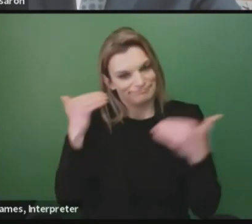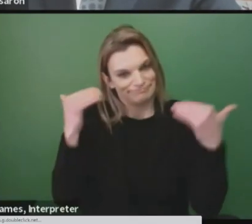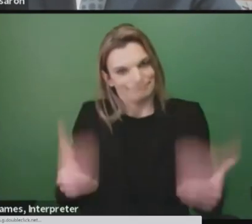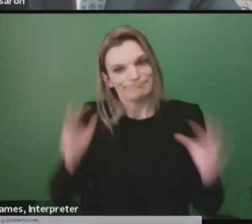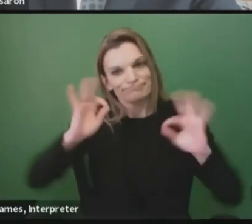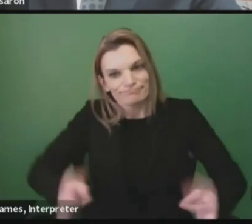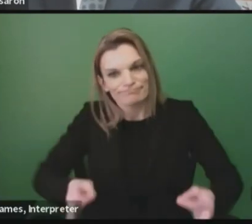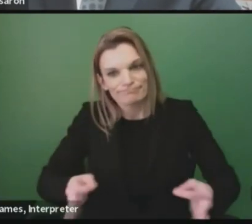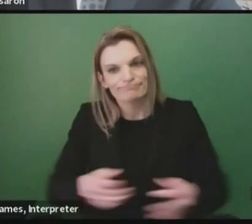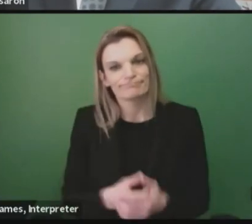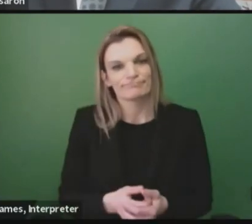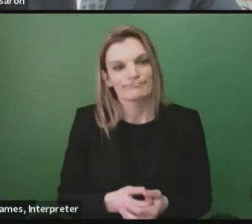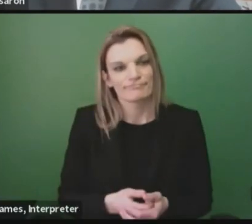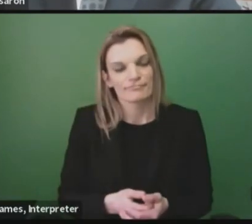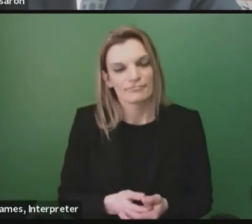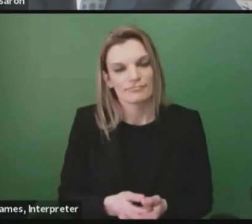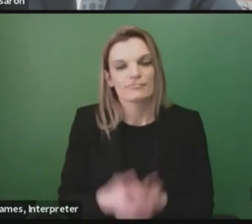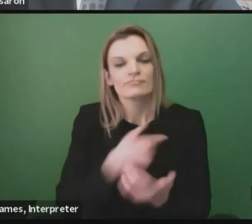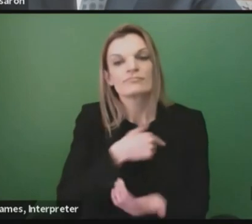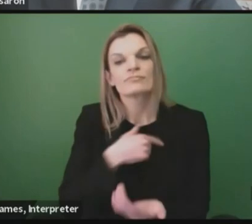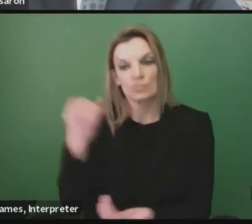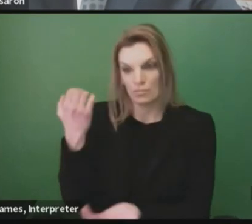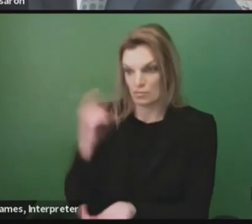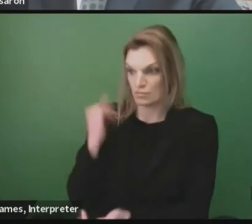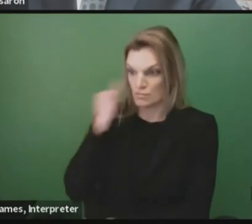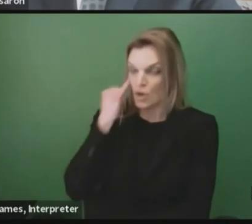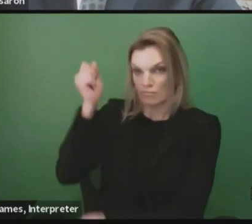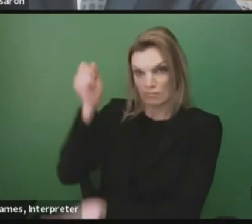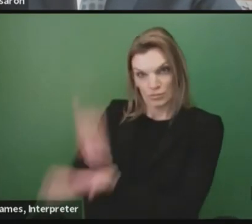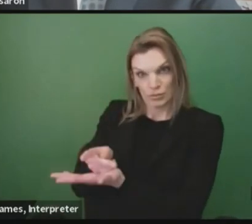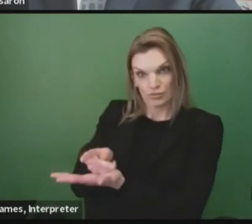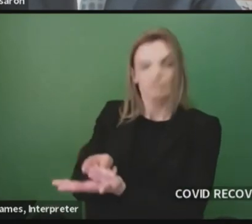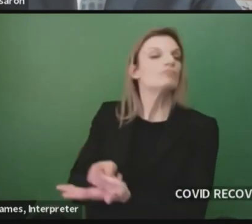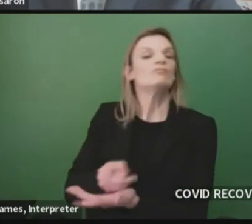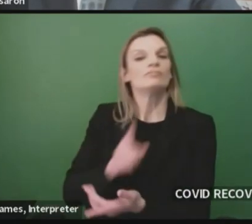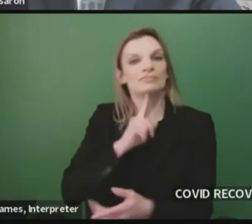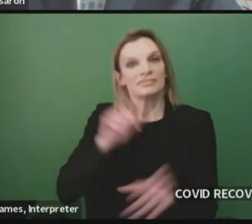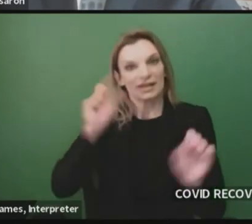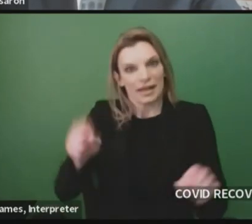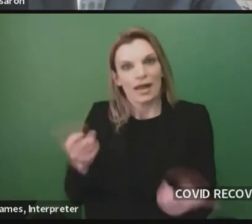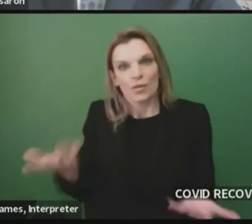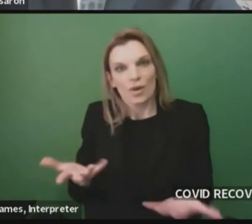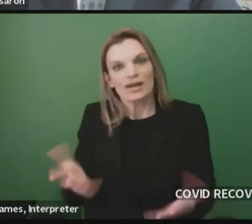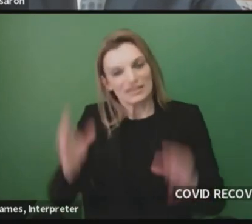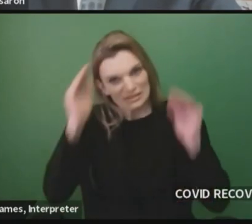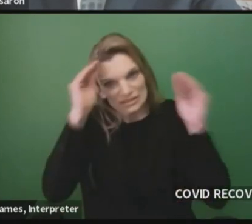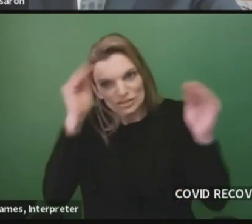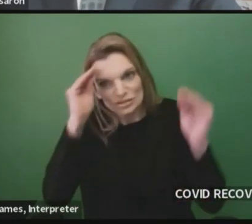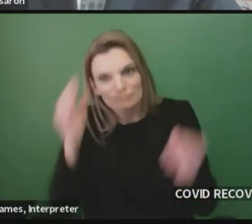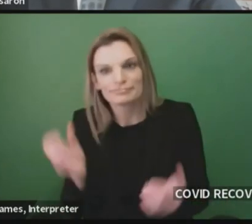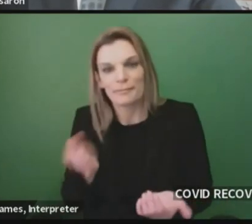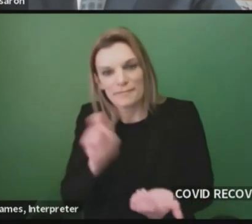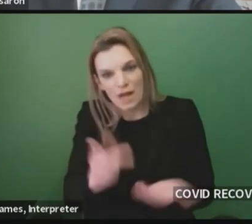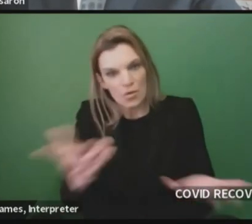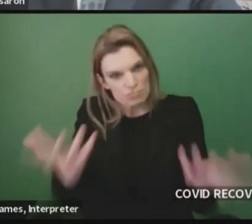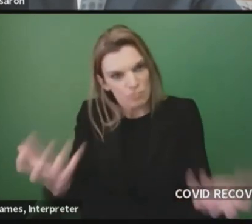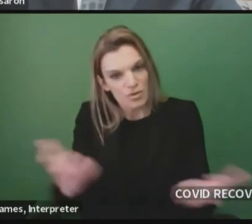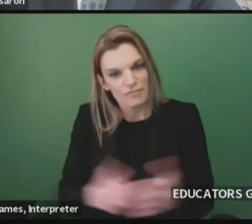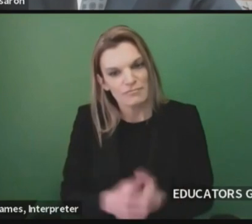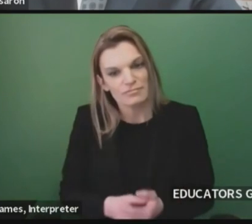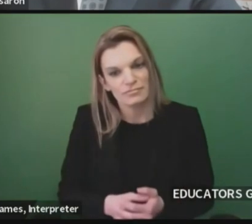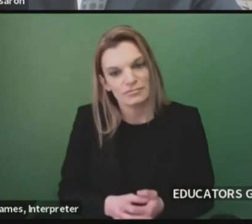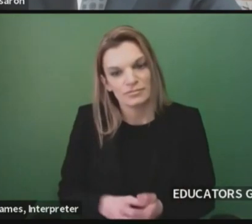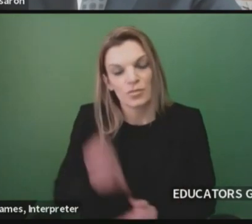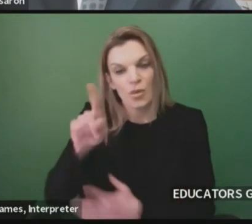educators get back on track. As a part of recent actions from the federal government, Michigan was allocated nearly $1.7